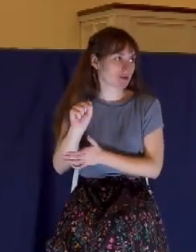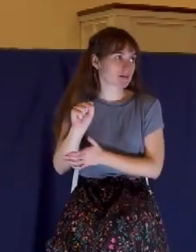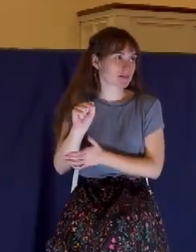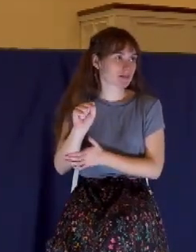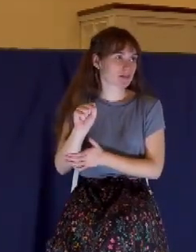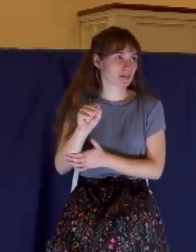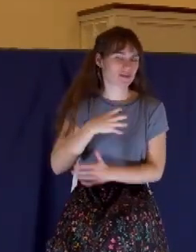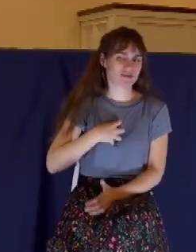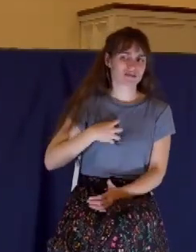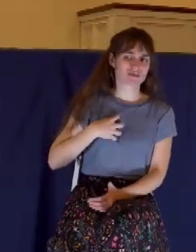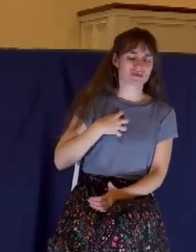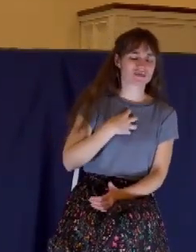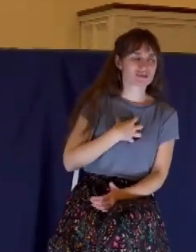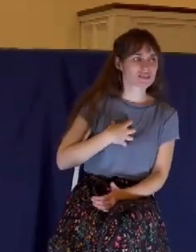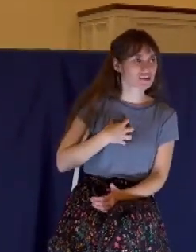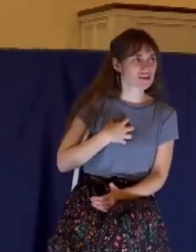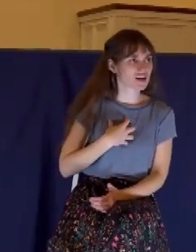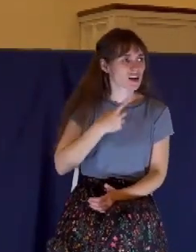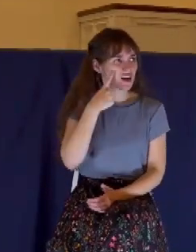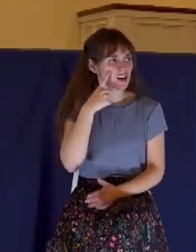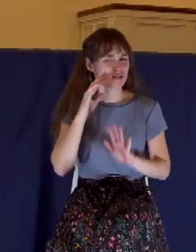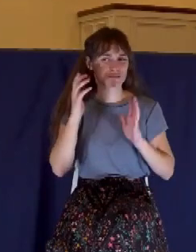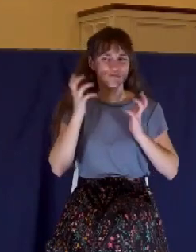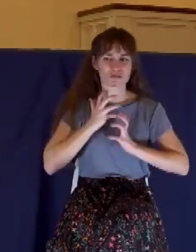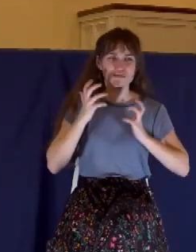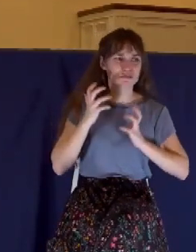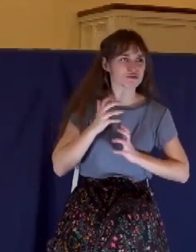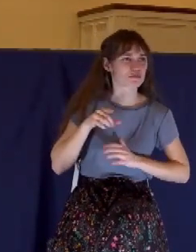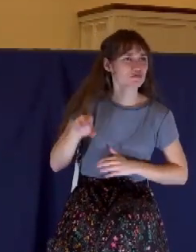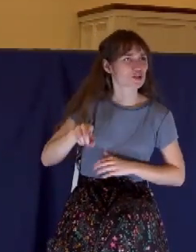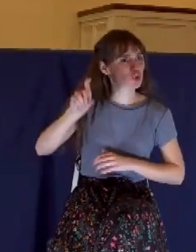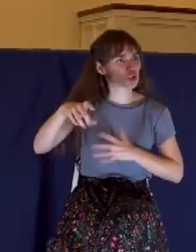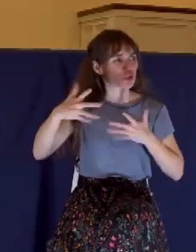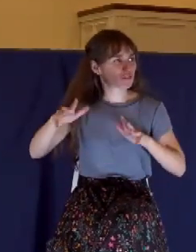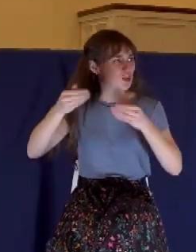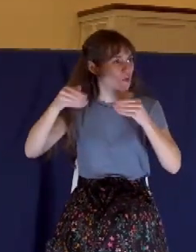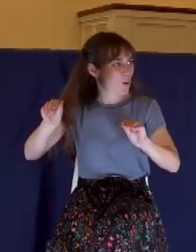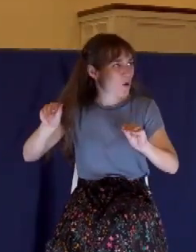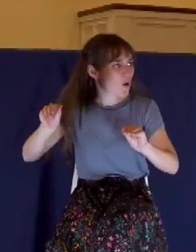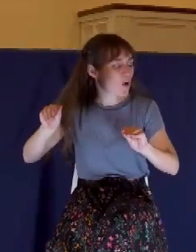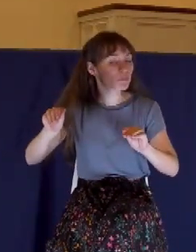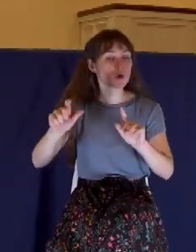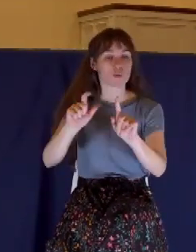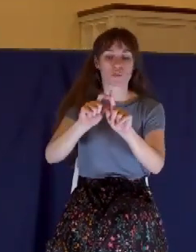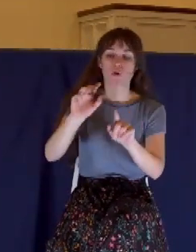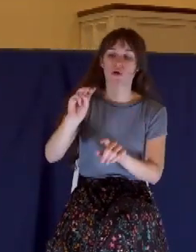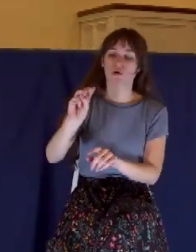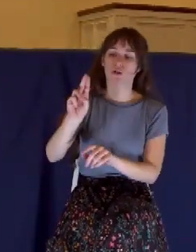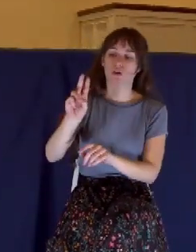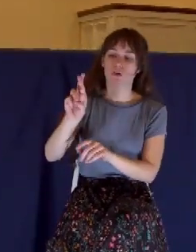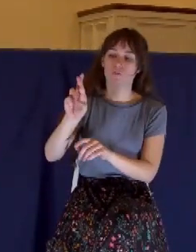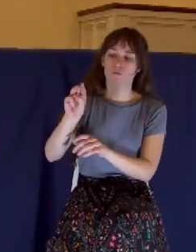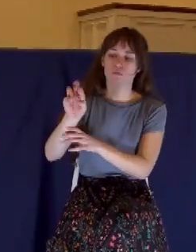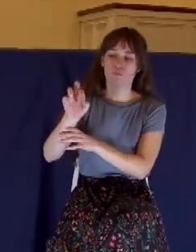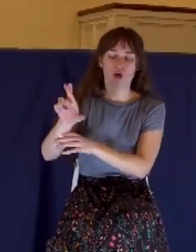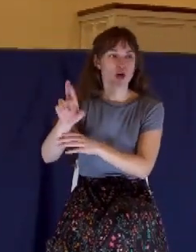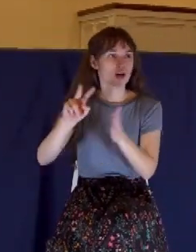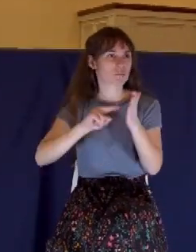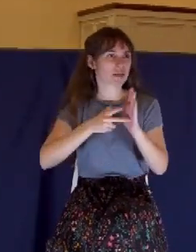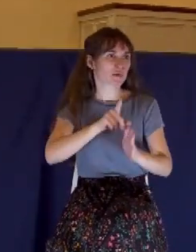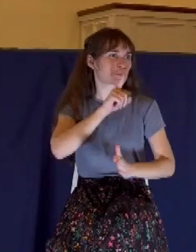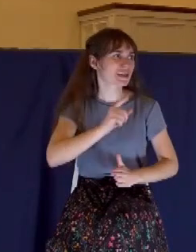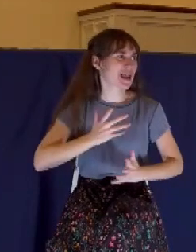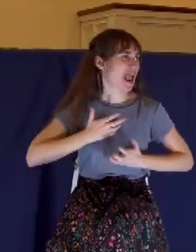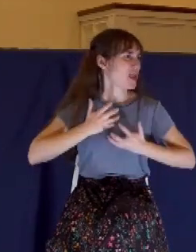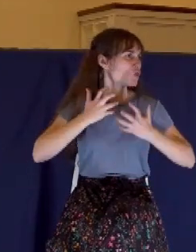uproar against her. In fact, the word murmur here, when it says they murmured against her, that's a vast understatement. It has the idea of being so angry that